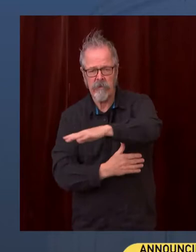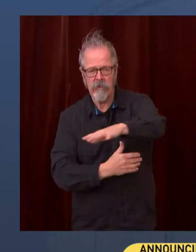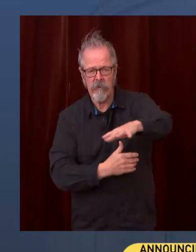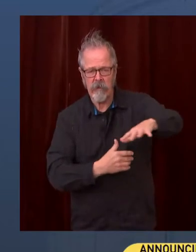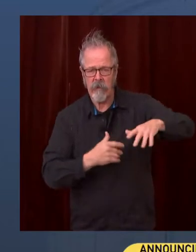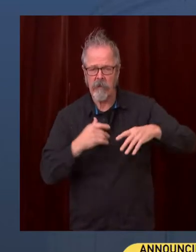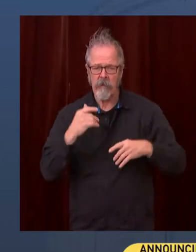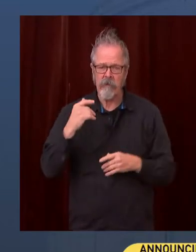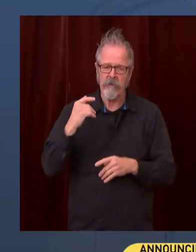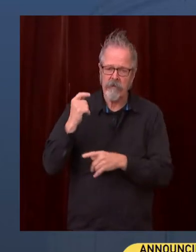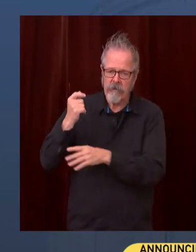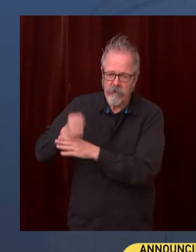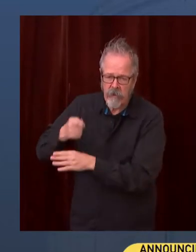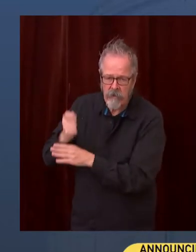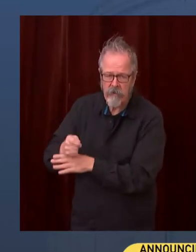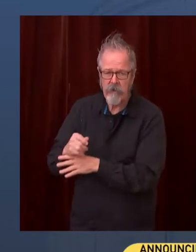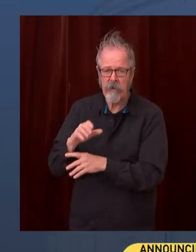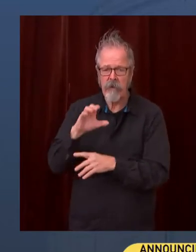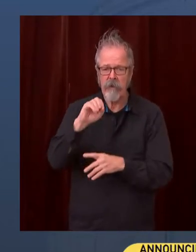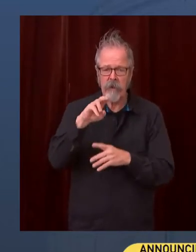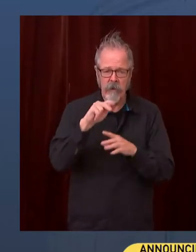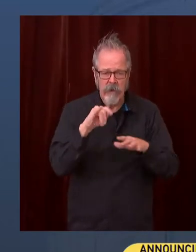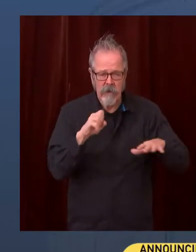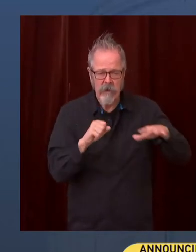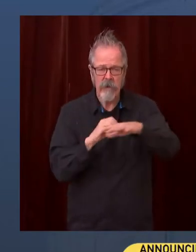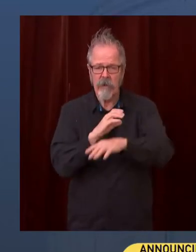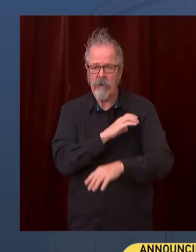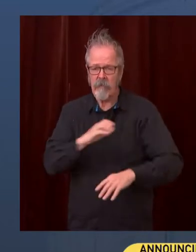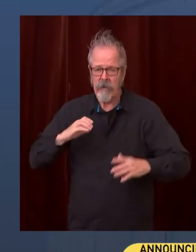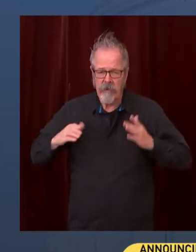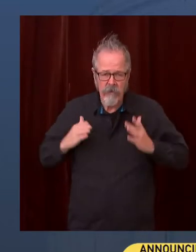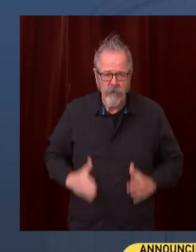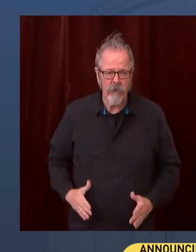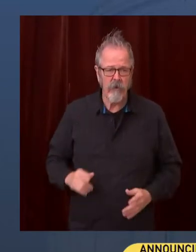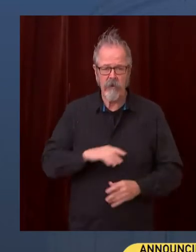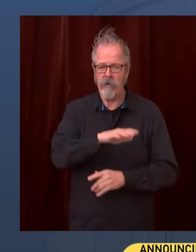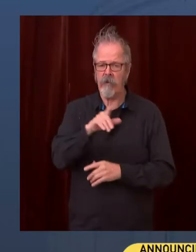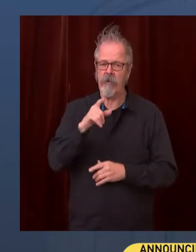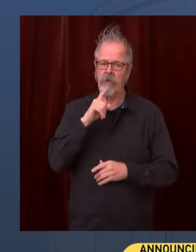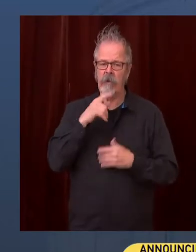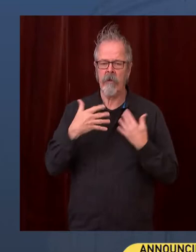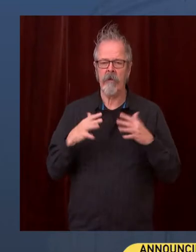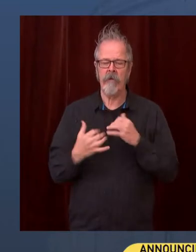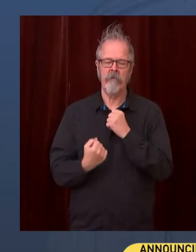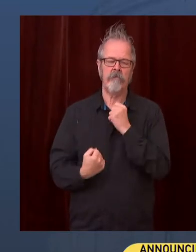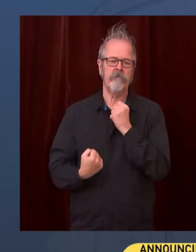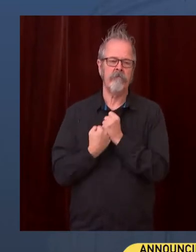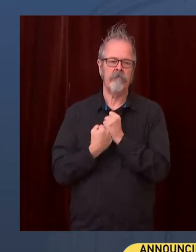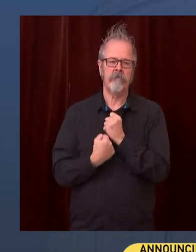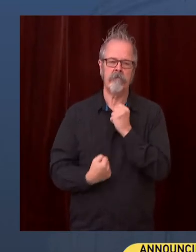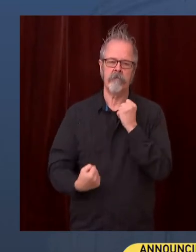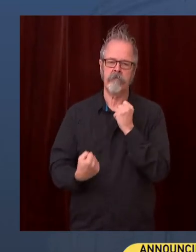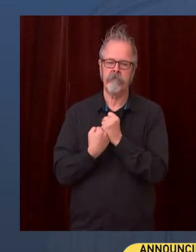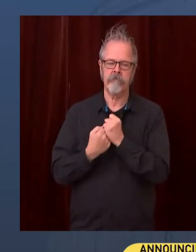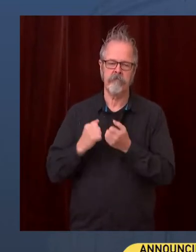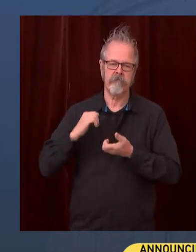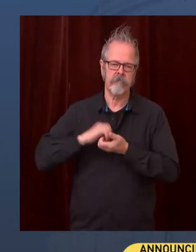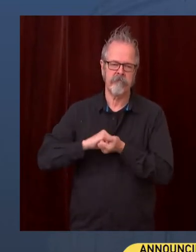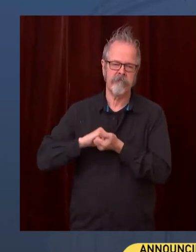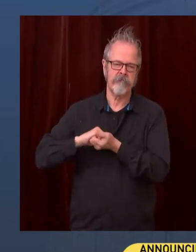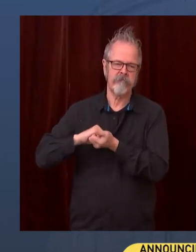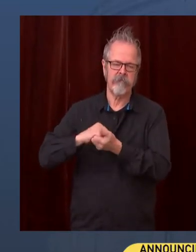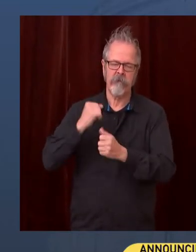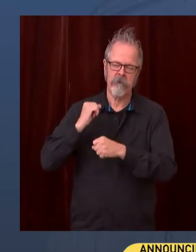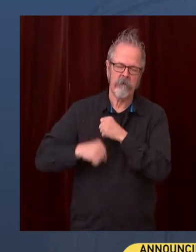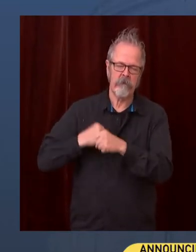if I didn't thank all of them for all their support all these years. I am also equally honored and privileged to be joining you and your vision